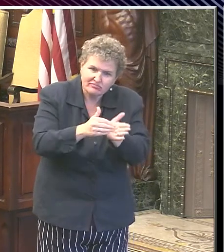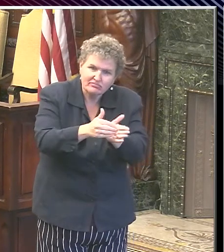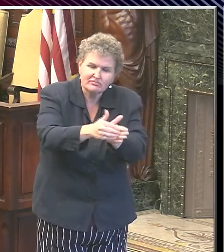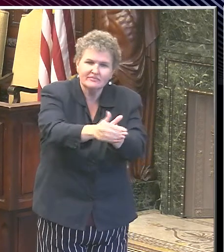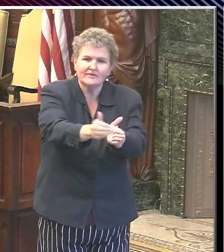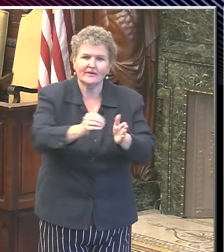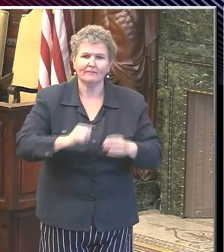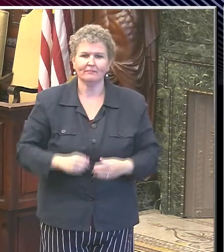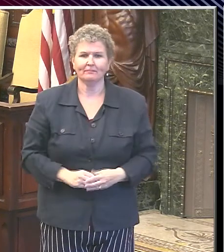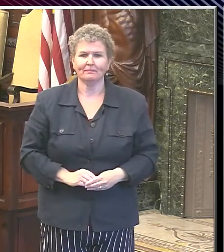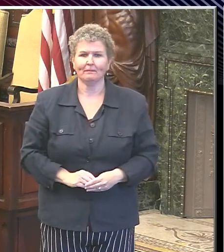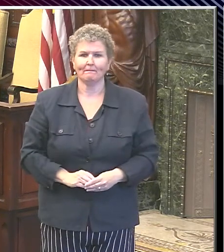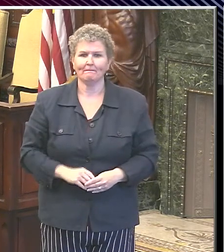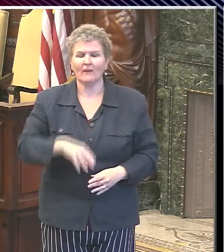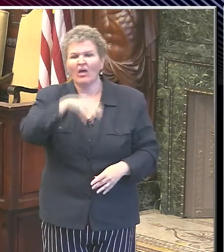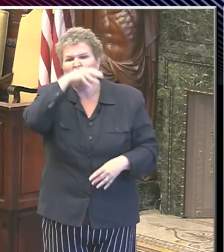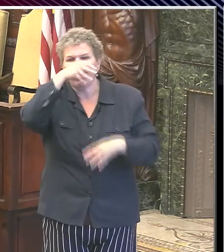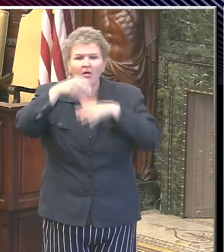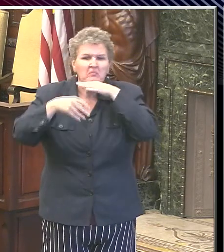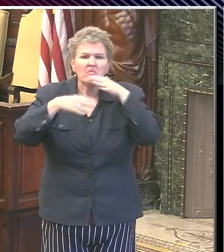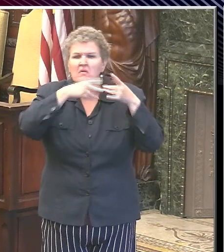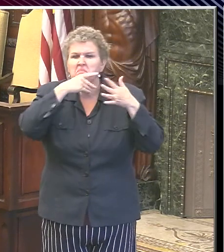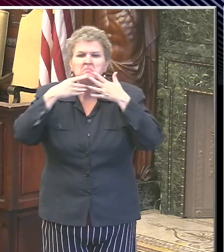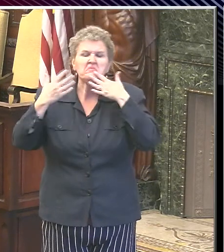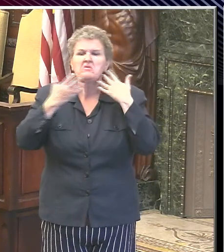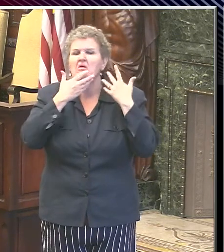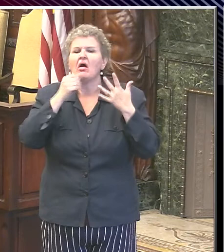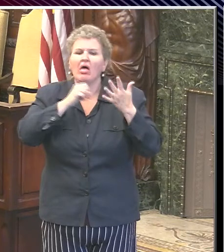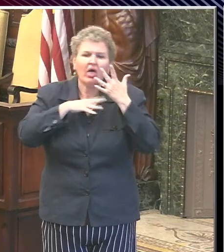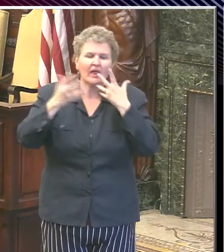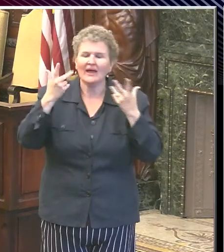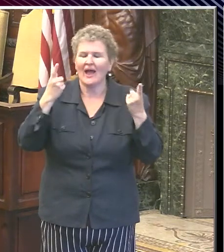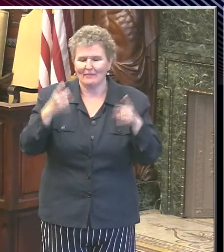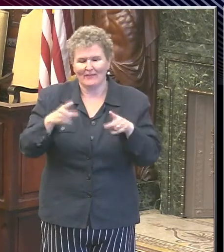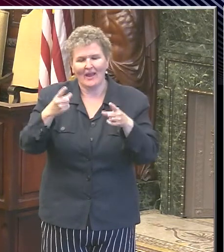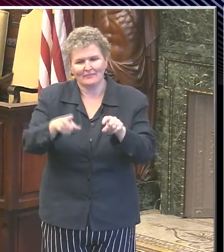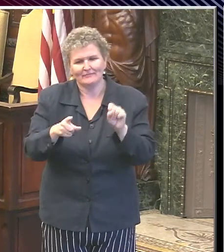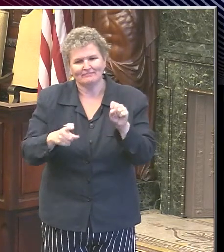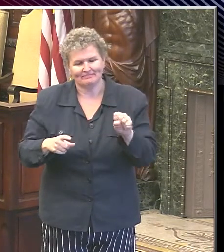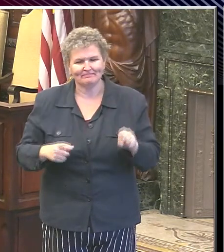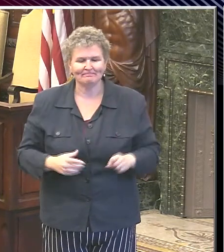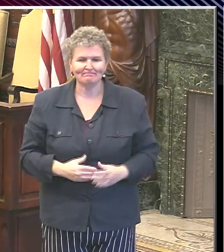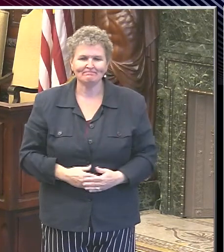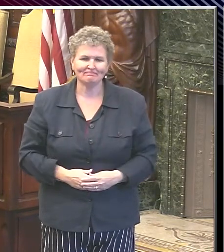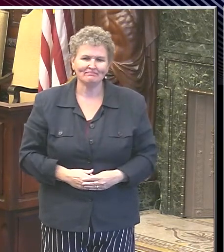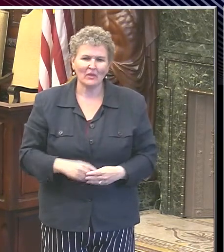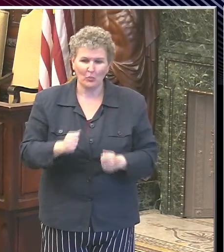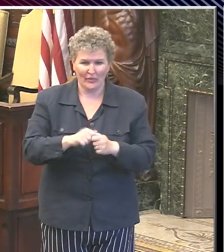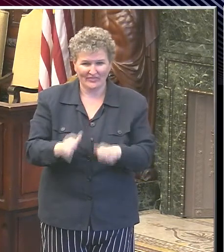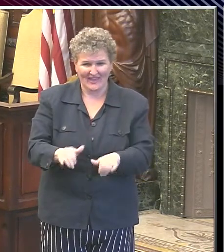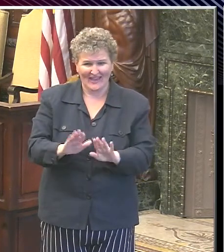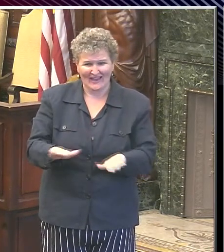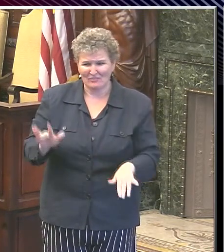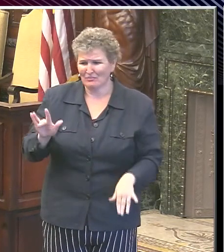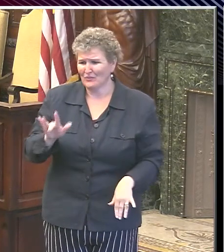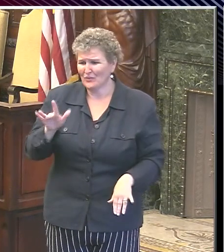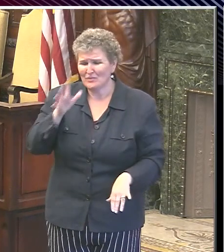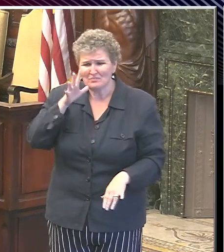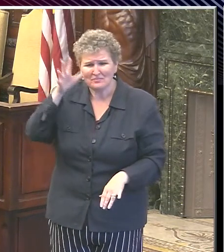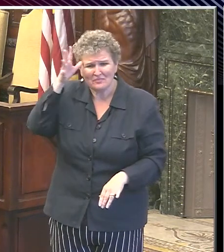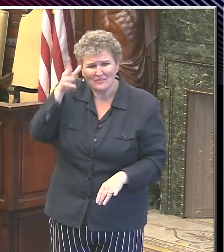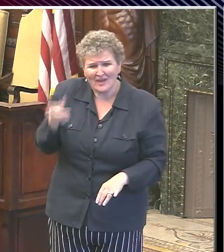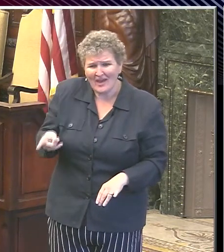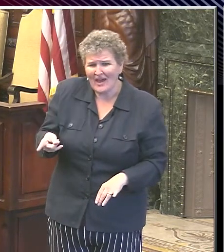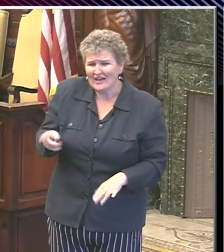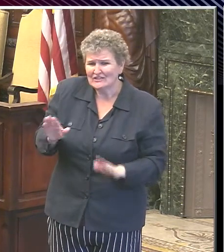hands and kids are always putting their hands in their mouths. And, you know, it's it's I feel for parents who want to have their children will be around other